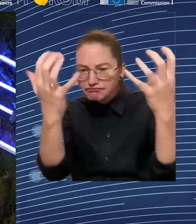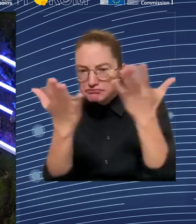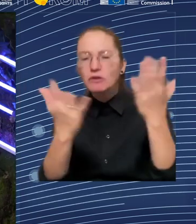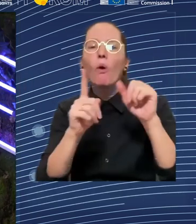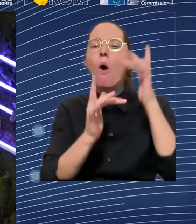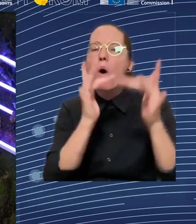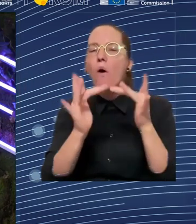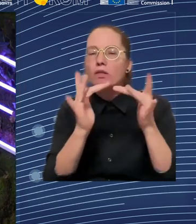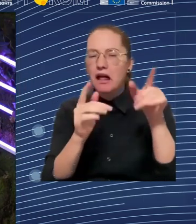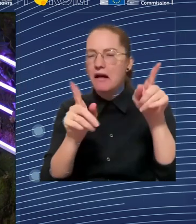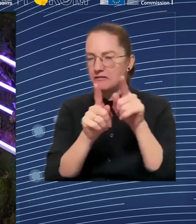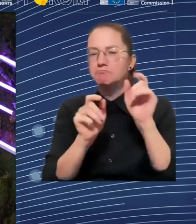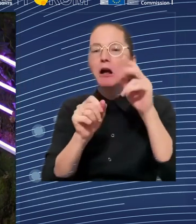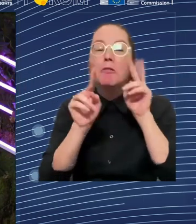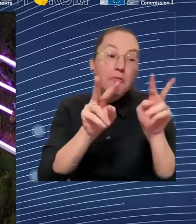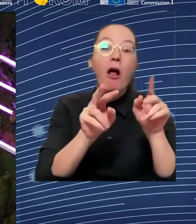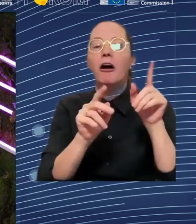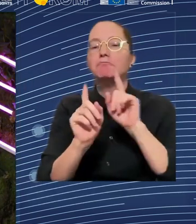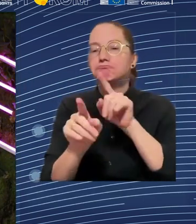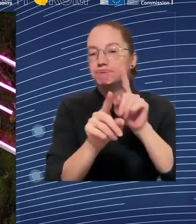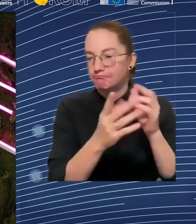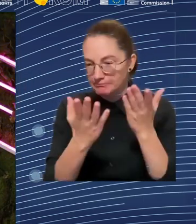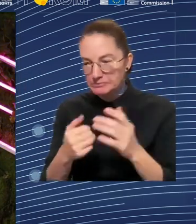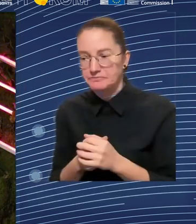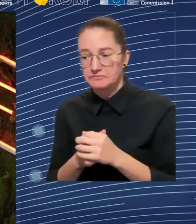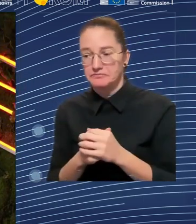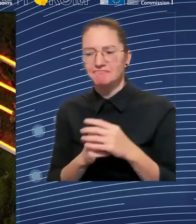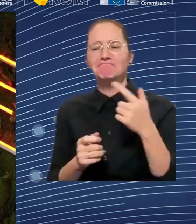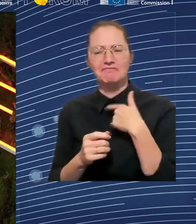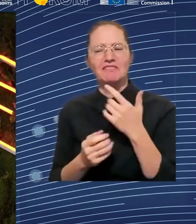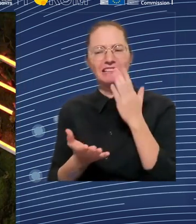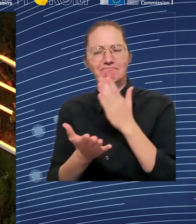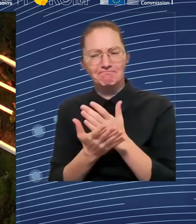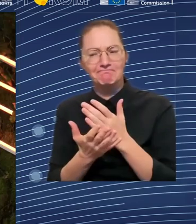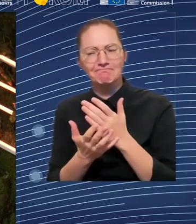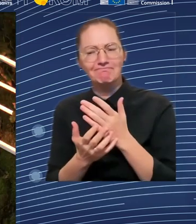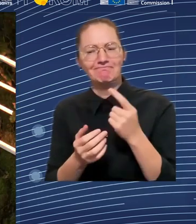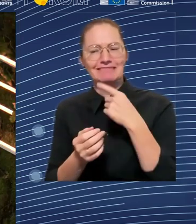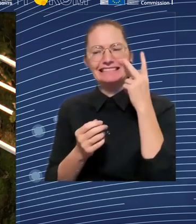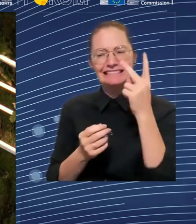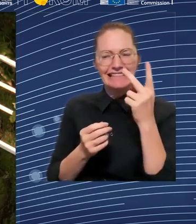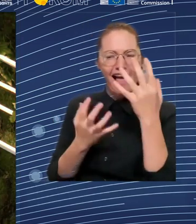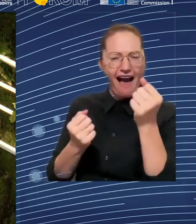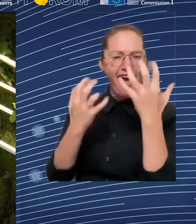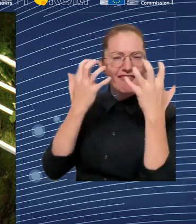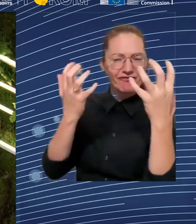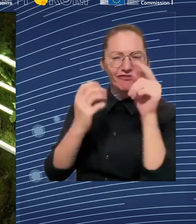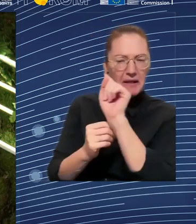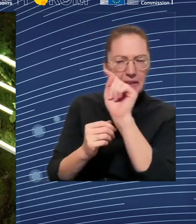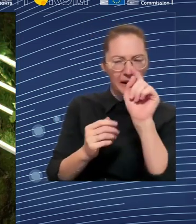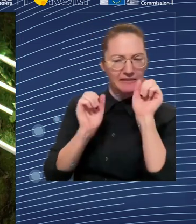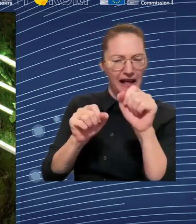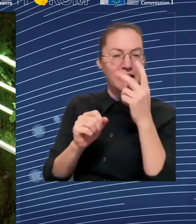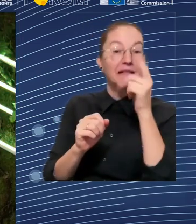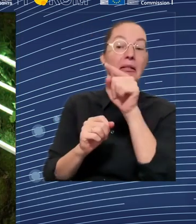policies. Upskilling and reskilling. Which we've already discussed. Like gender equality. Working conditions. And